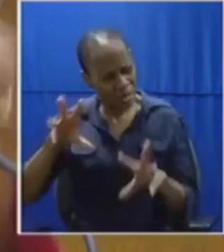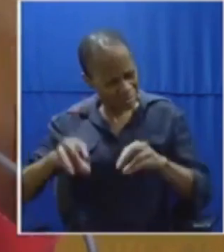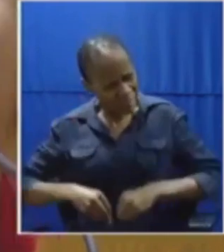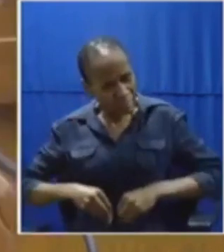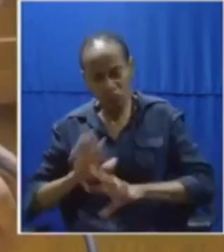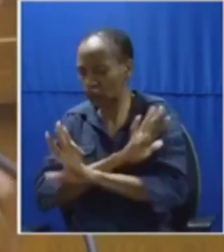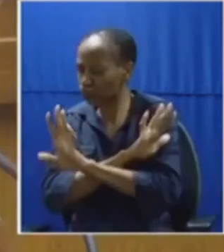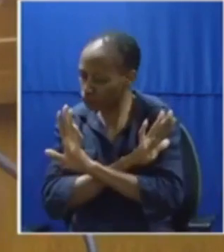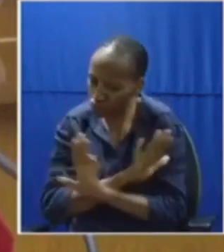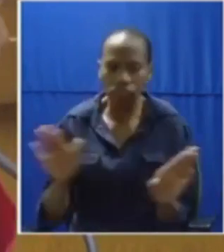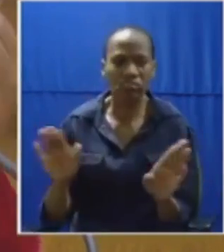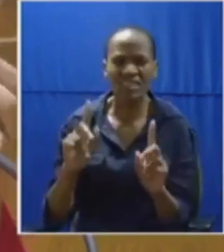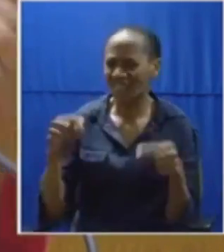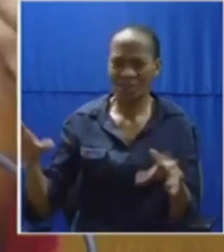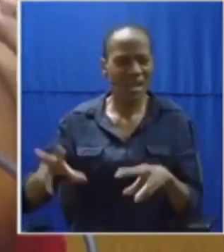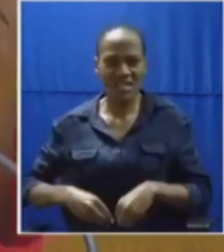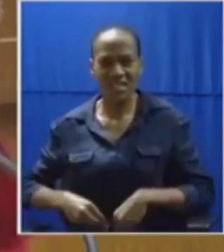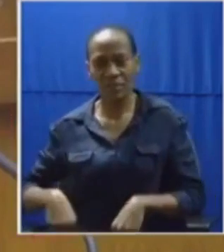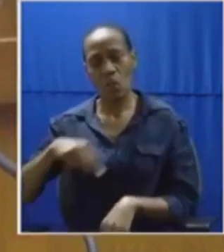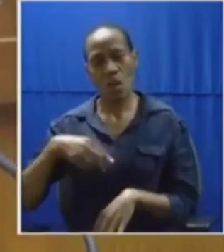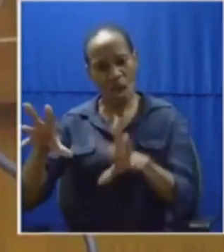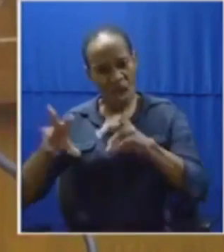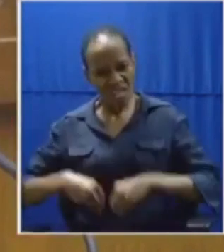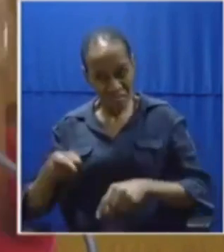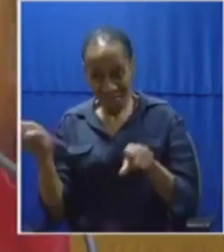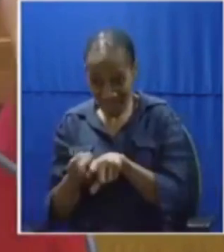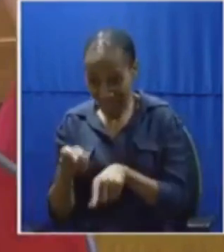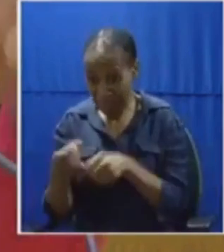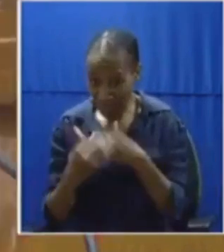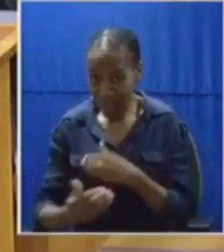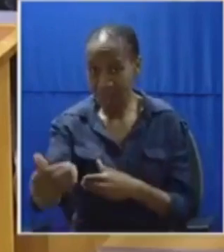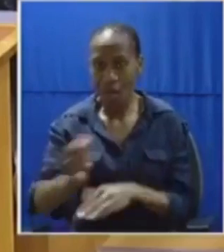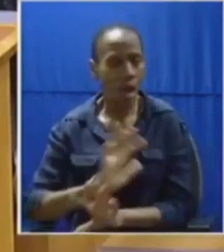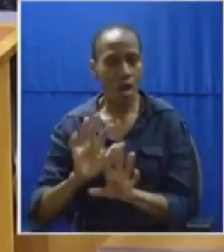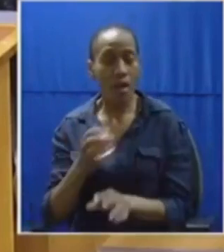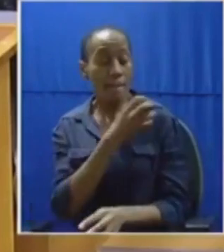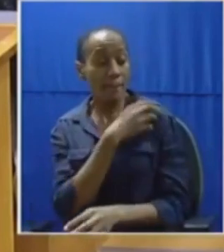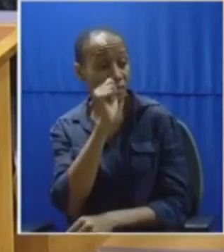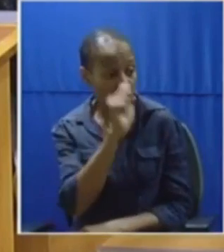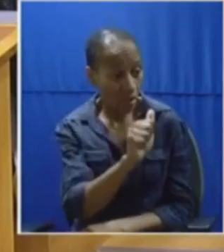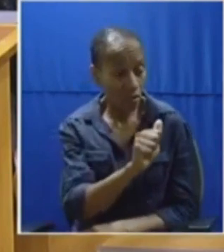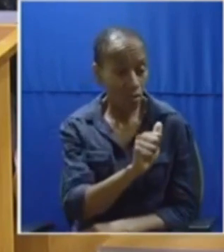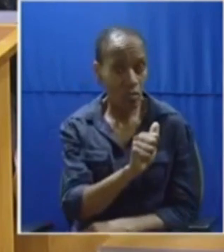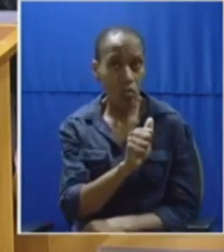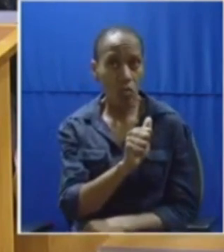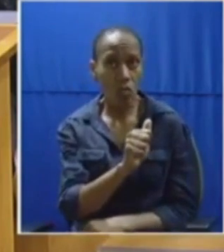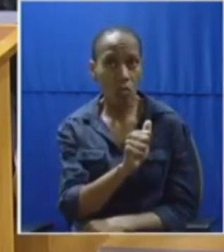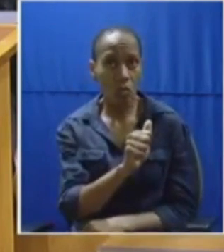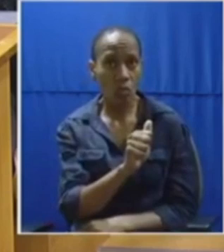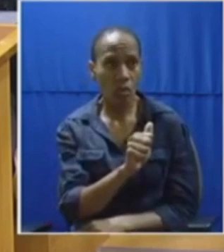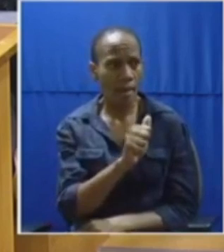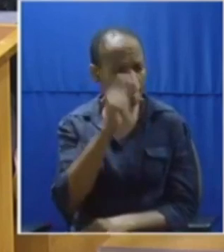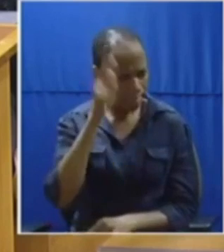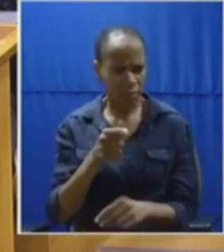It is not correct that we should allow such things. Your minister, who was supposed to be one of the progressive